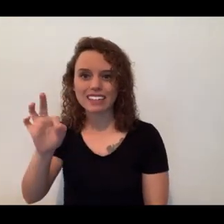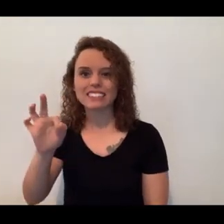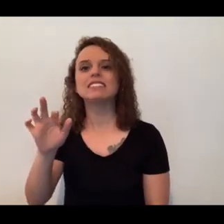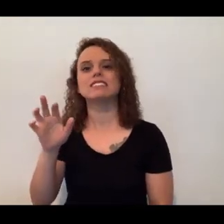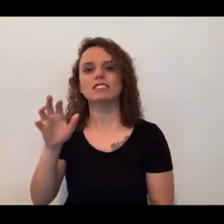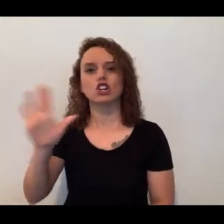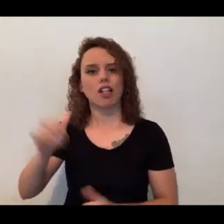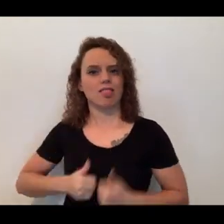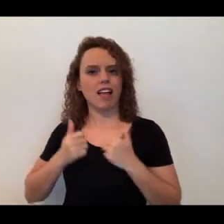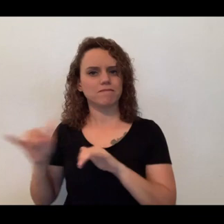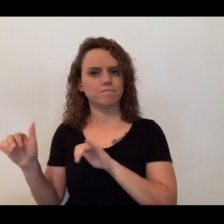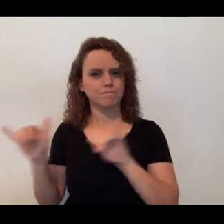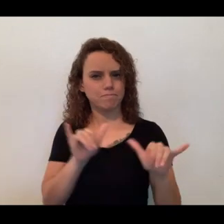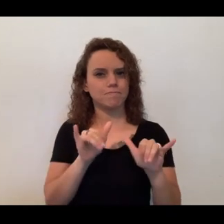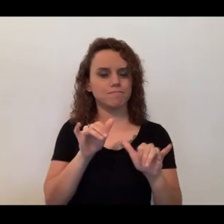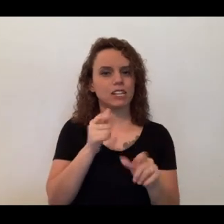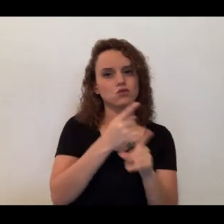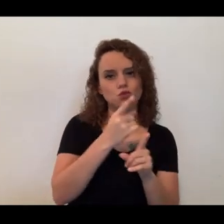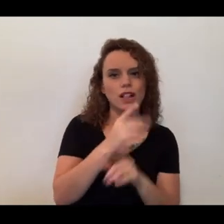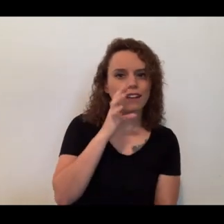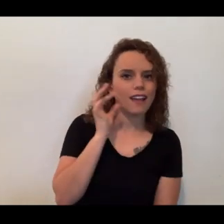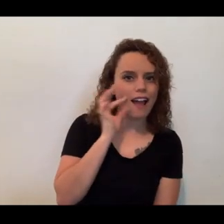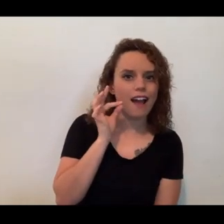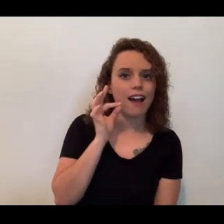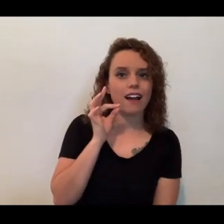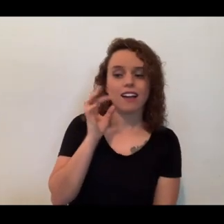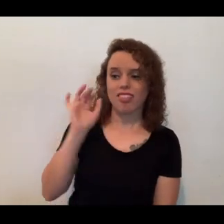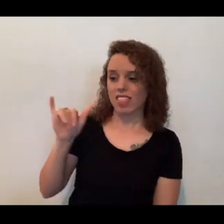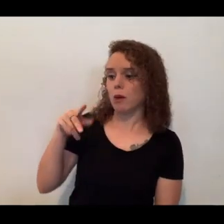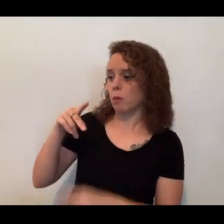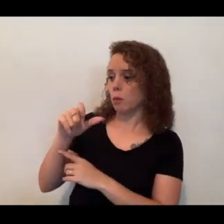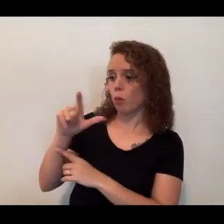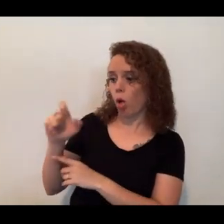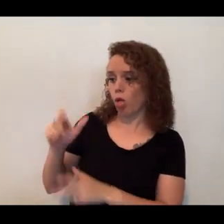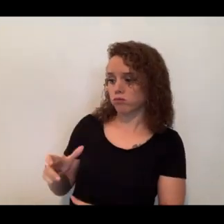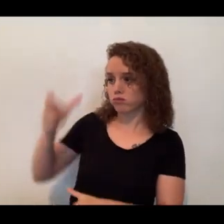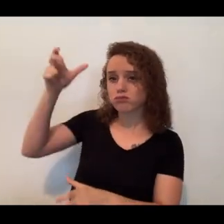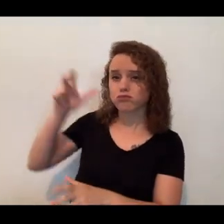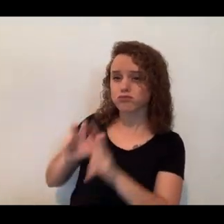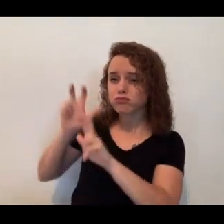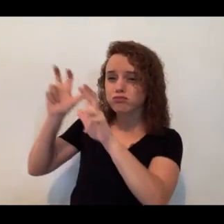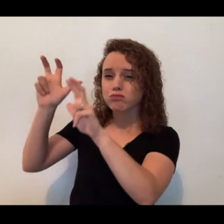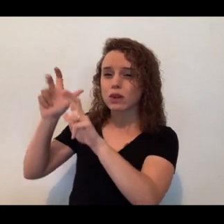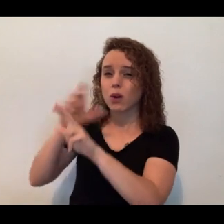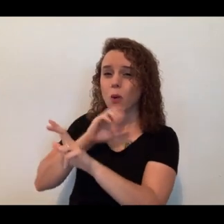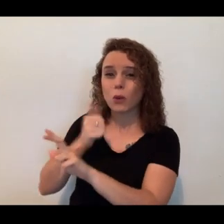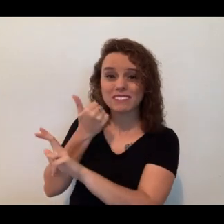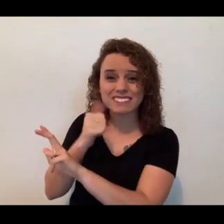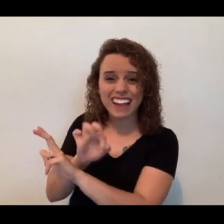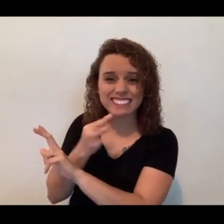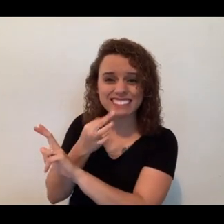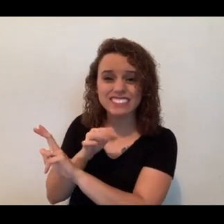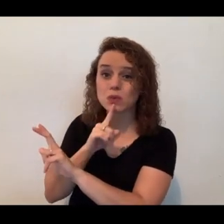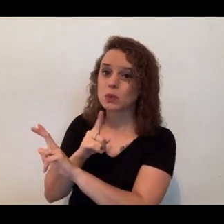house cat. So being 19 years old and still climbing up that pole was really impressive. We'll see if she'll